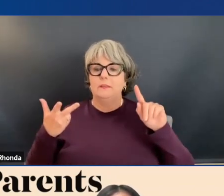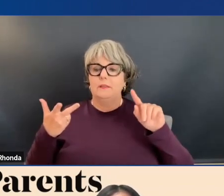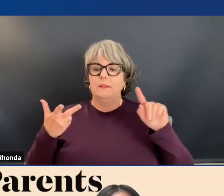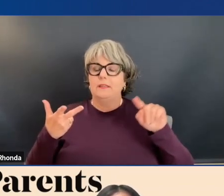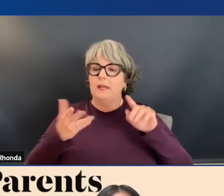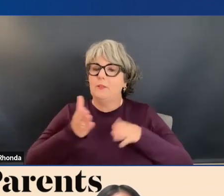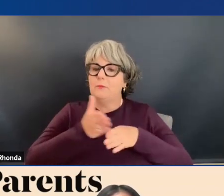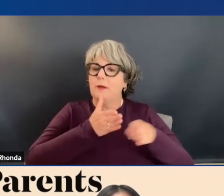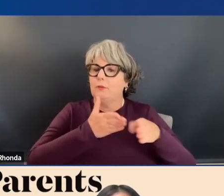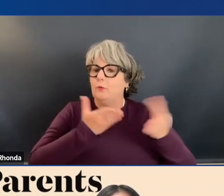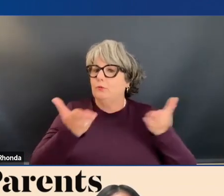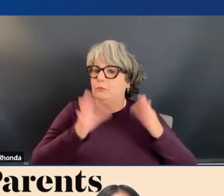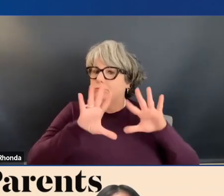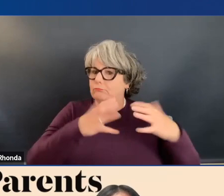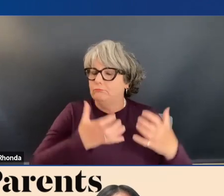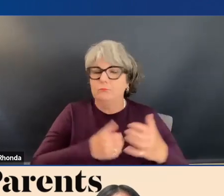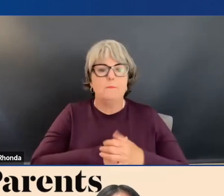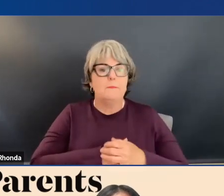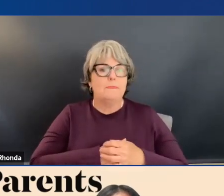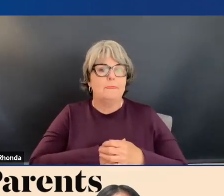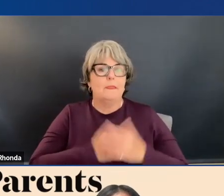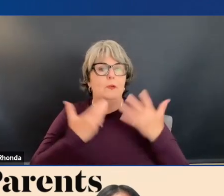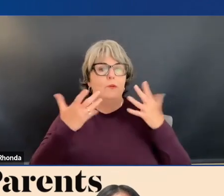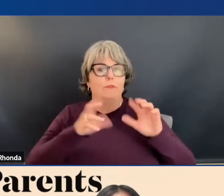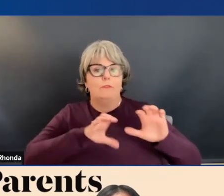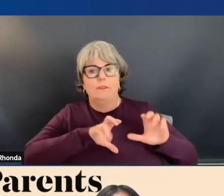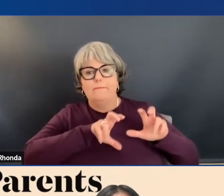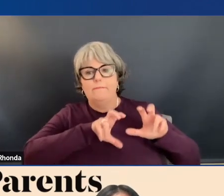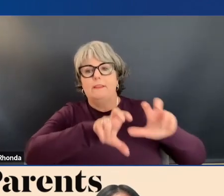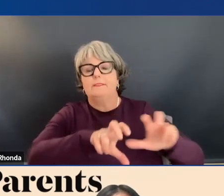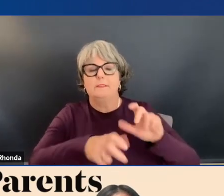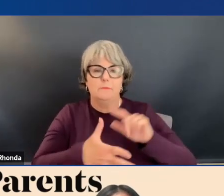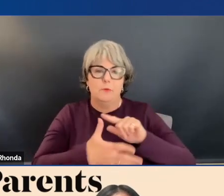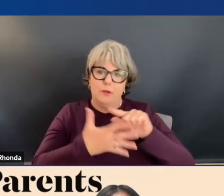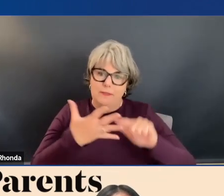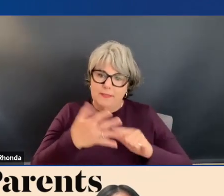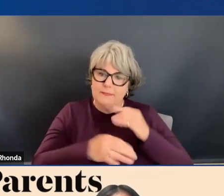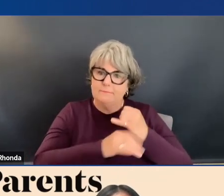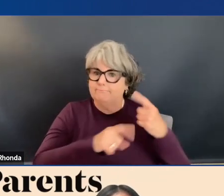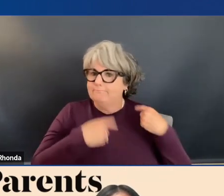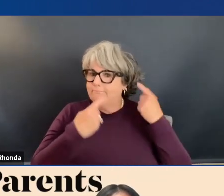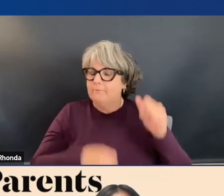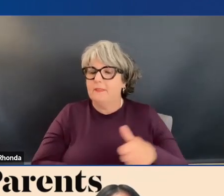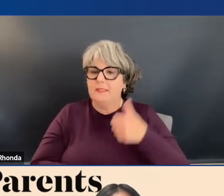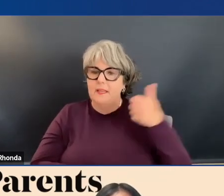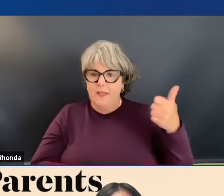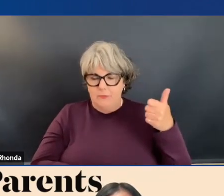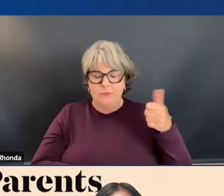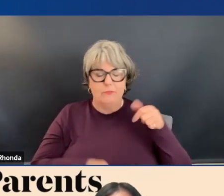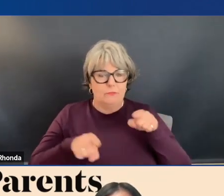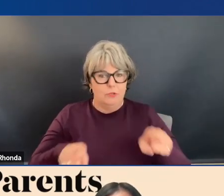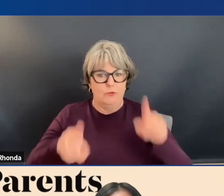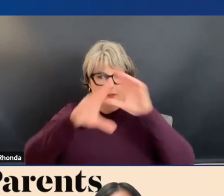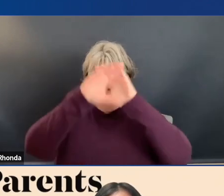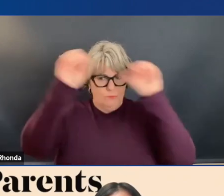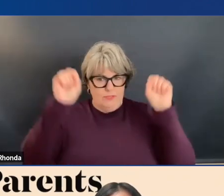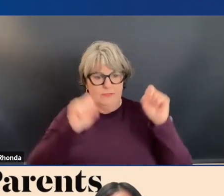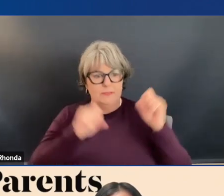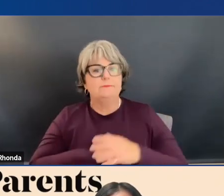minority-serving institutions. We've already invested more in these institutions than any other administration in history.